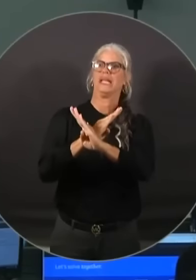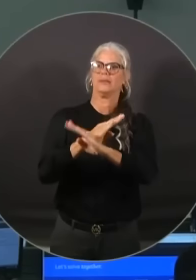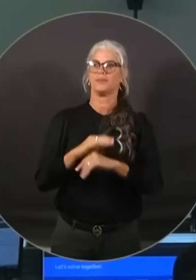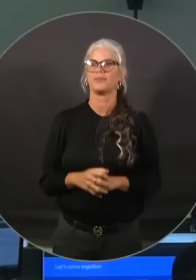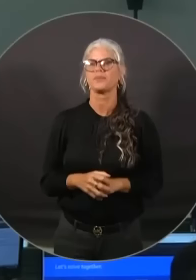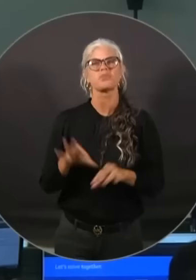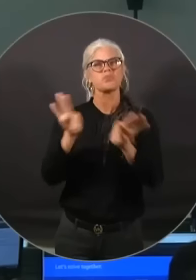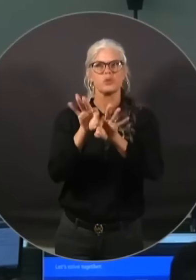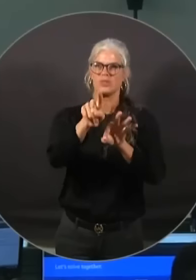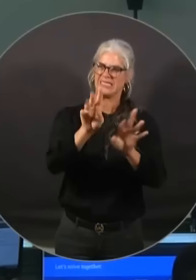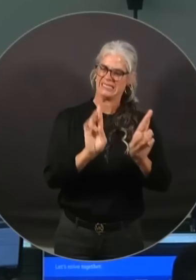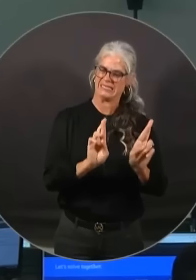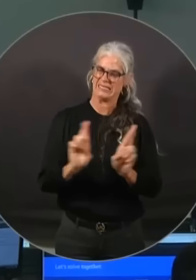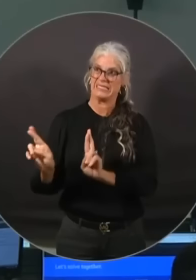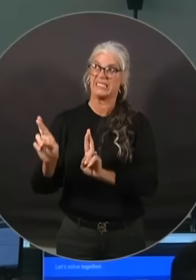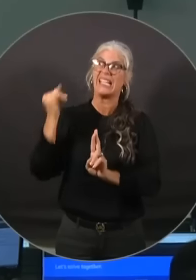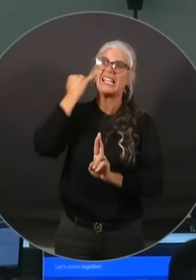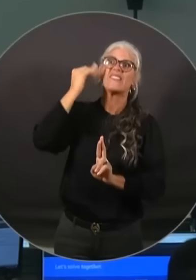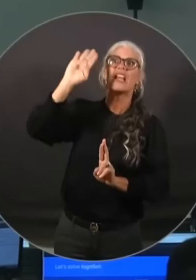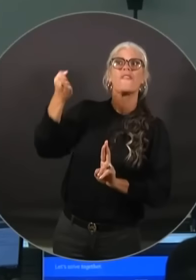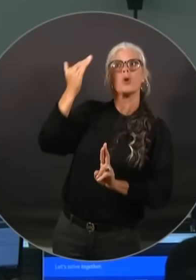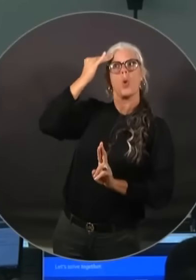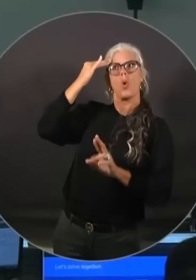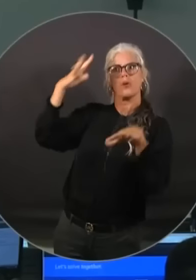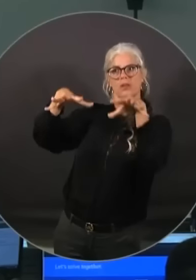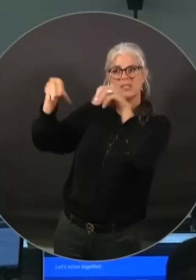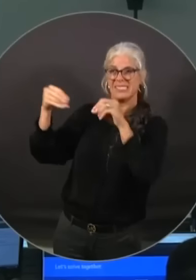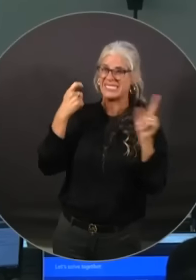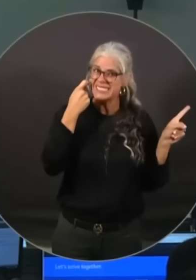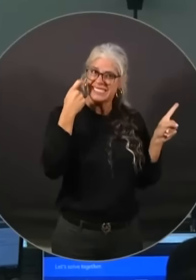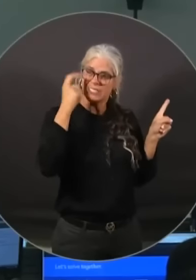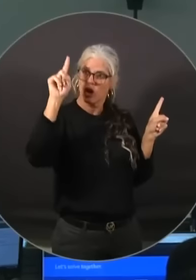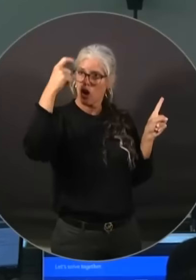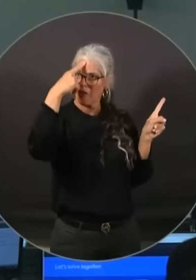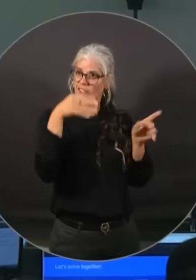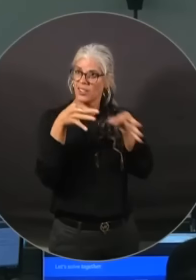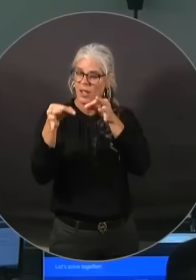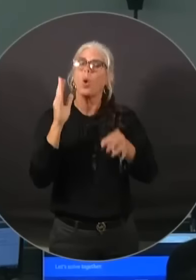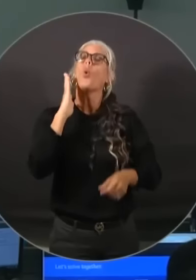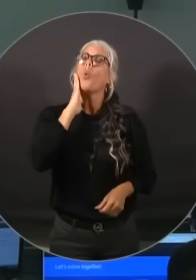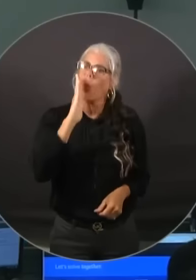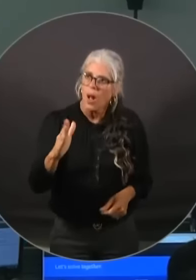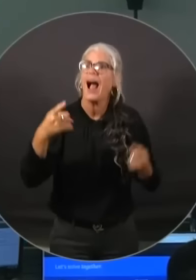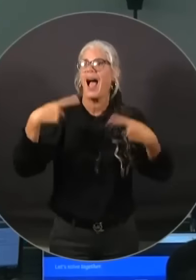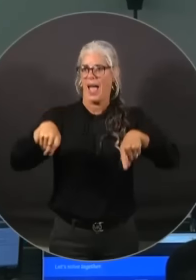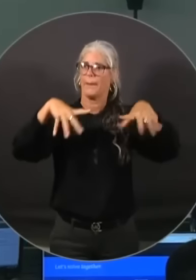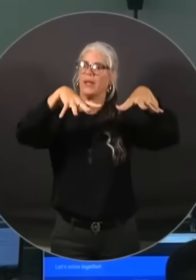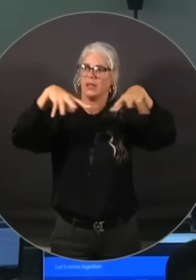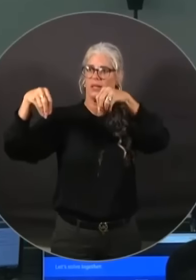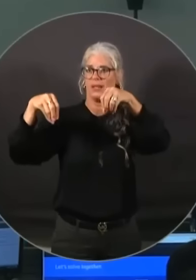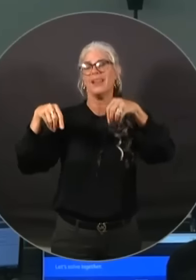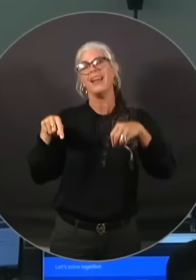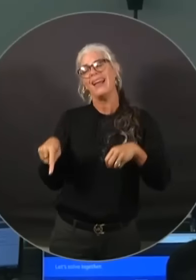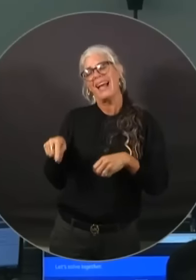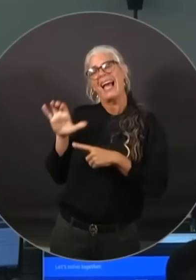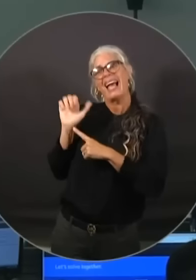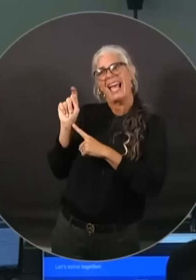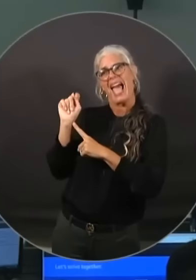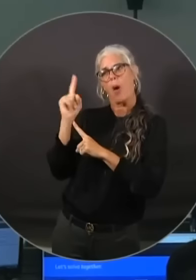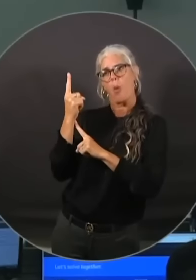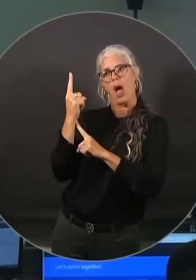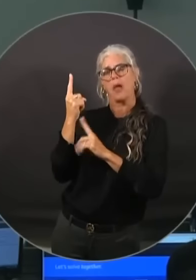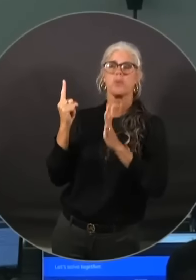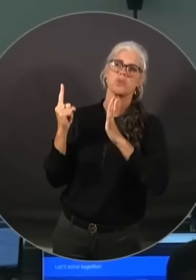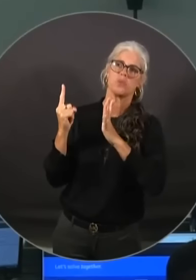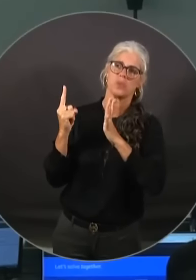outages. The governor talked about that. We will have power outages. The nice thing is, this is cat one hurricane. It's again, it's not going to be as widespread